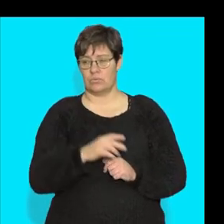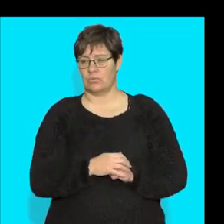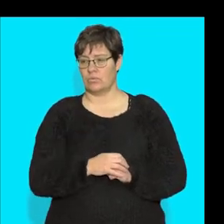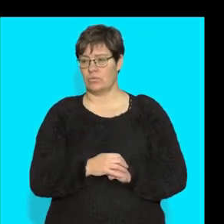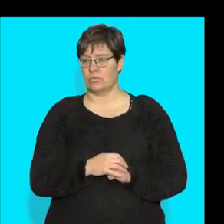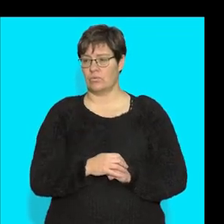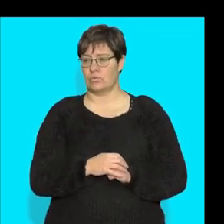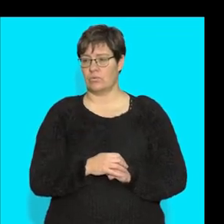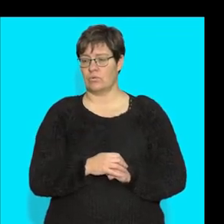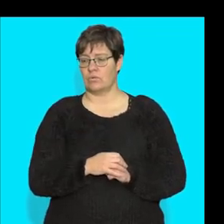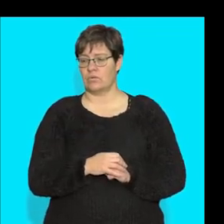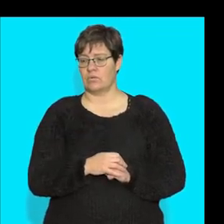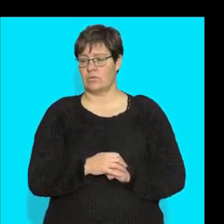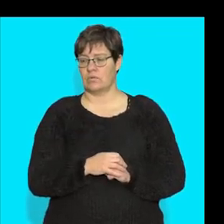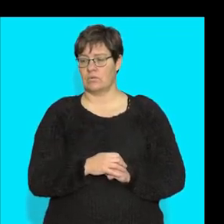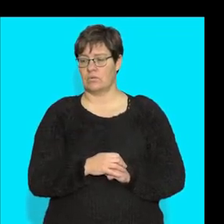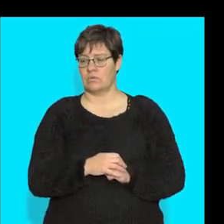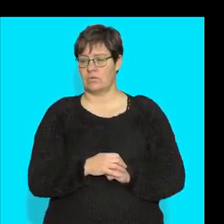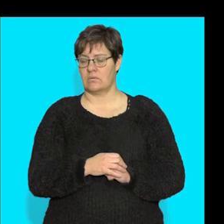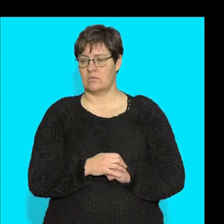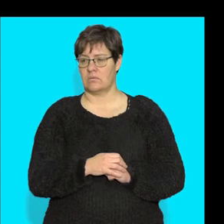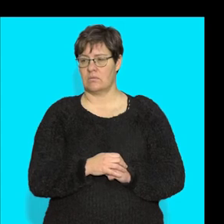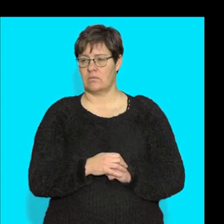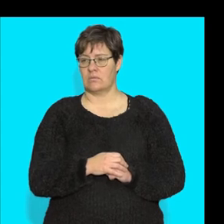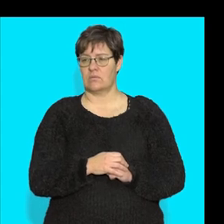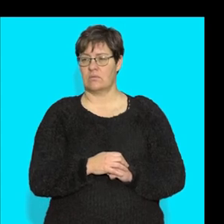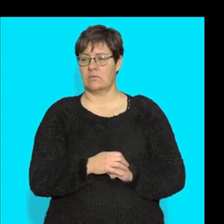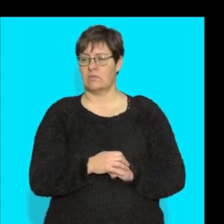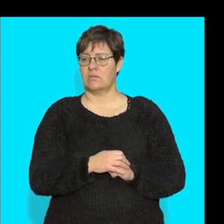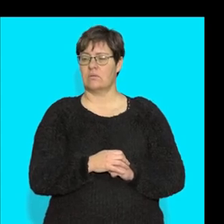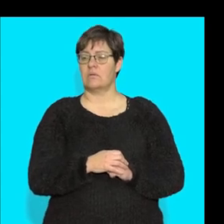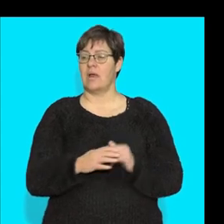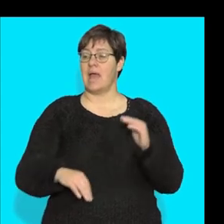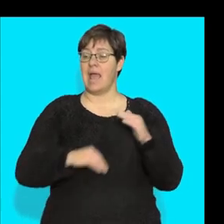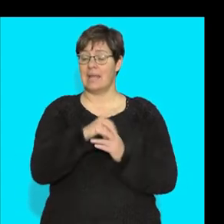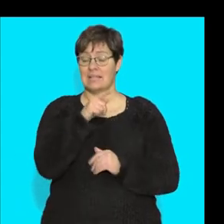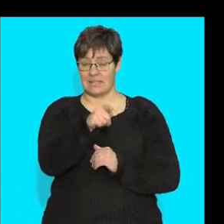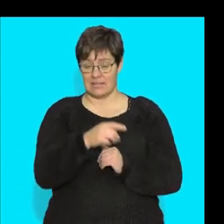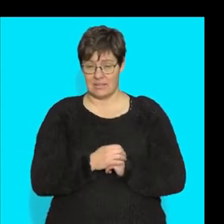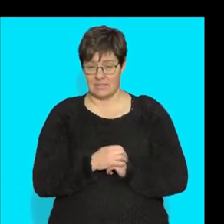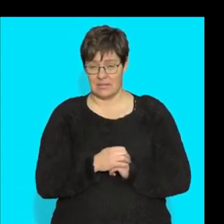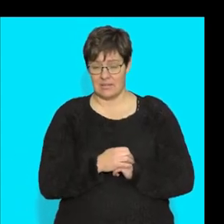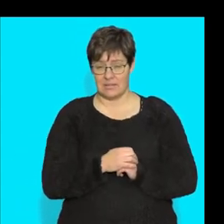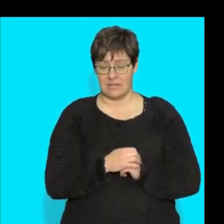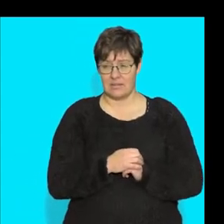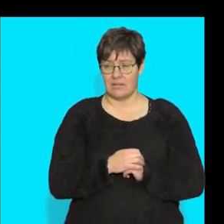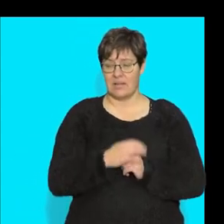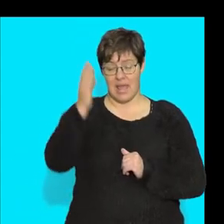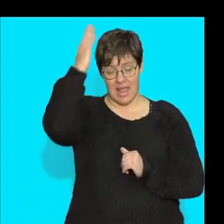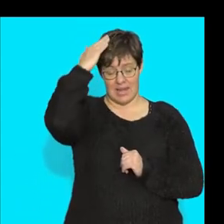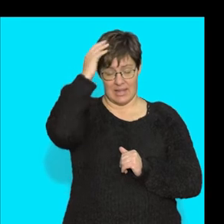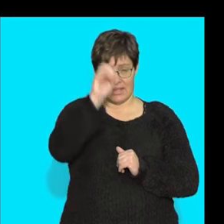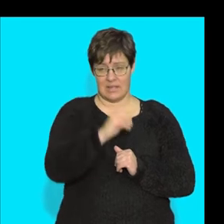All right. And then I draw my next bar graph. What do I still need to add? Guys, I need to add a heading